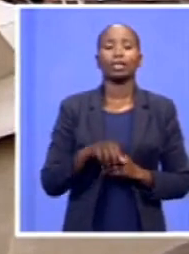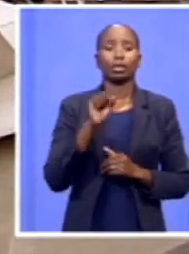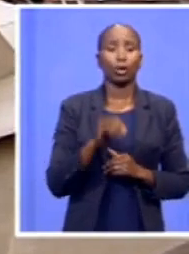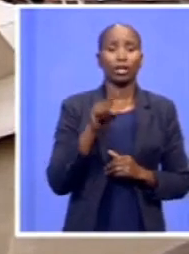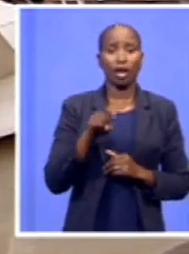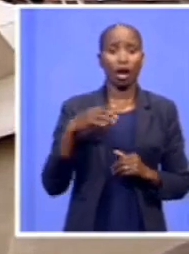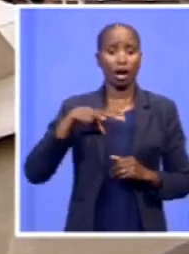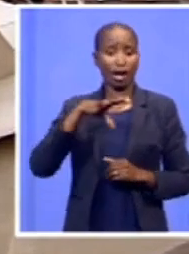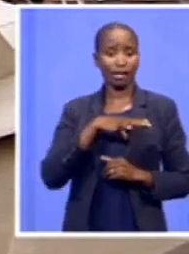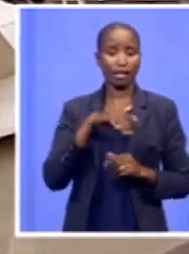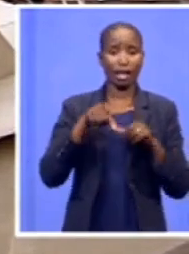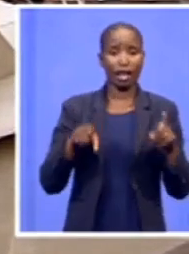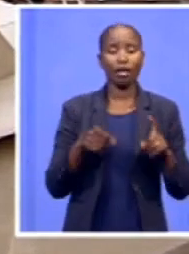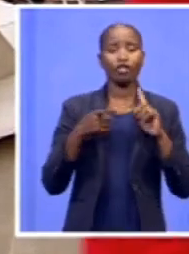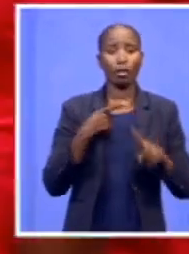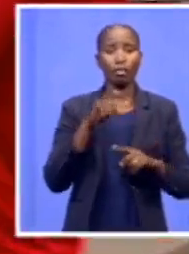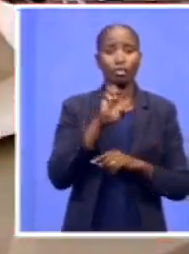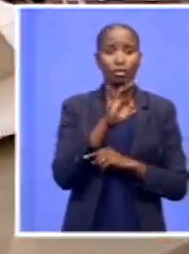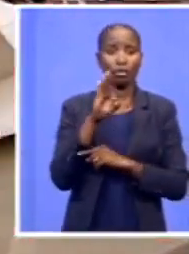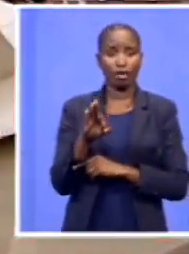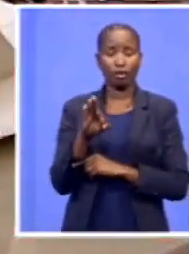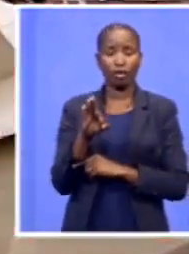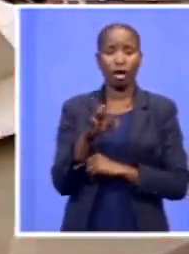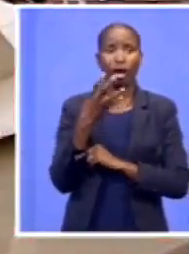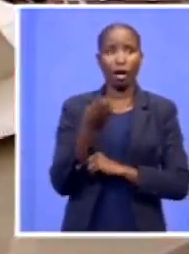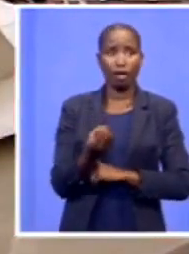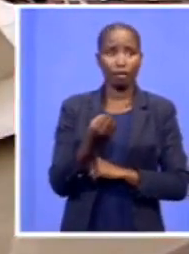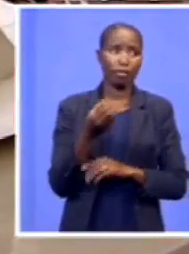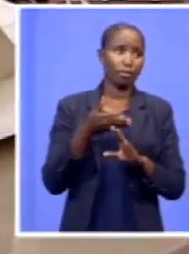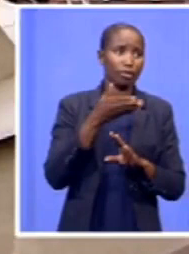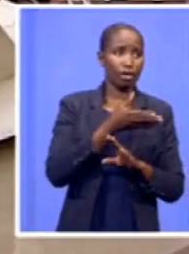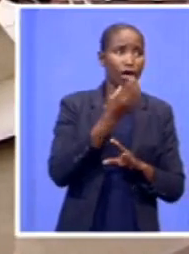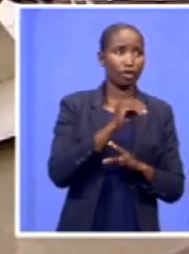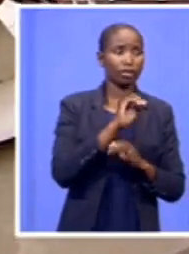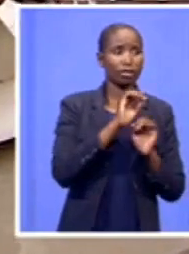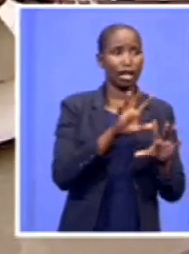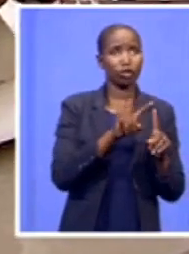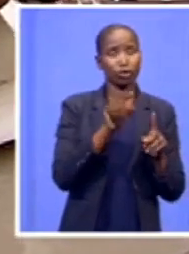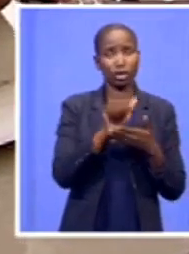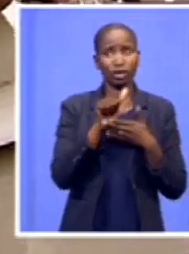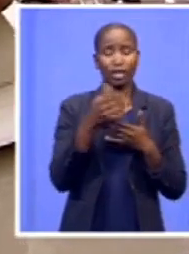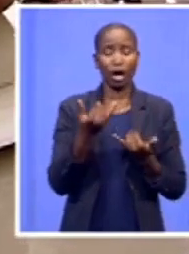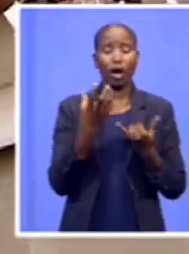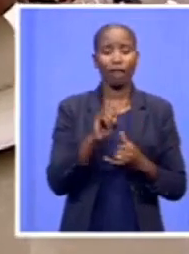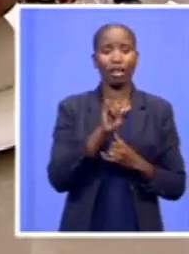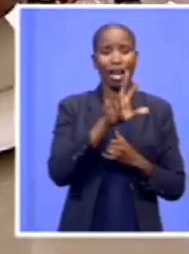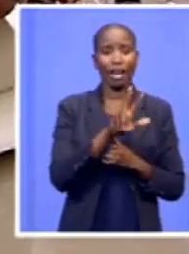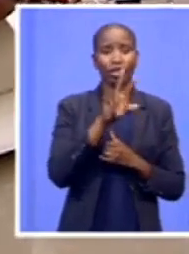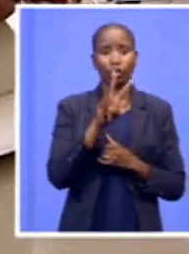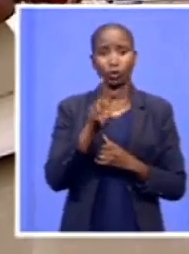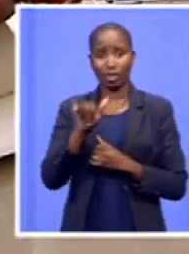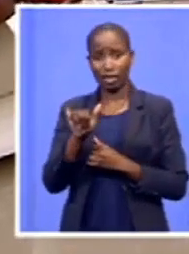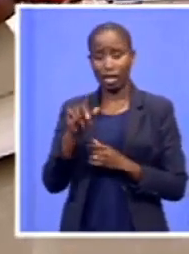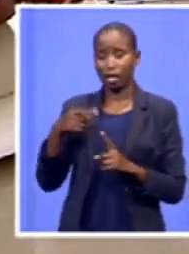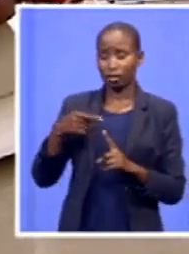actually had from 2016 was around 826 to around 10,000, I beg your